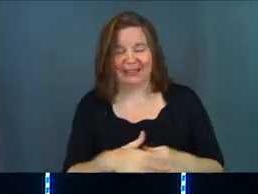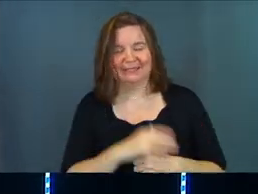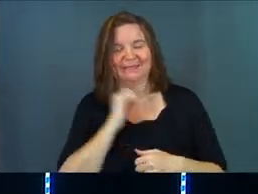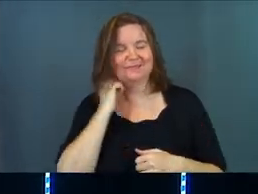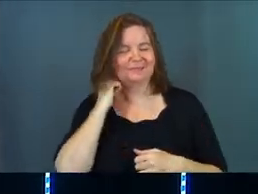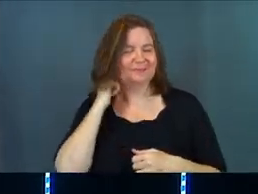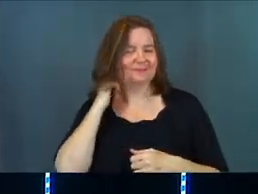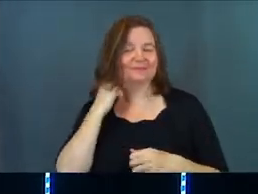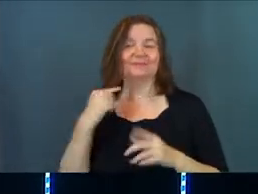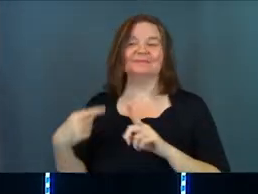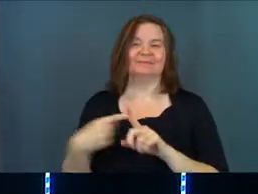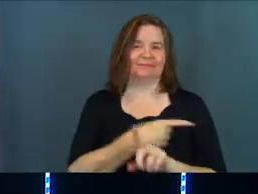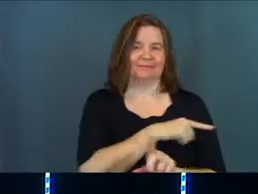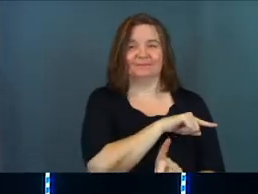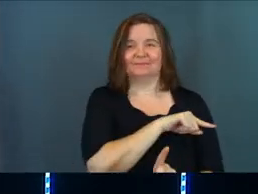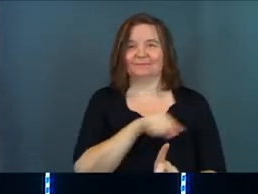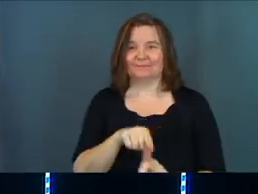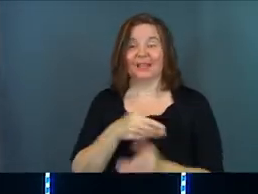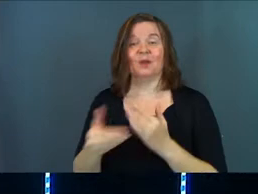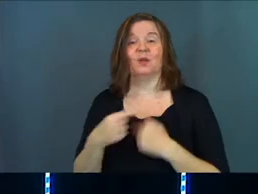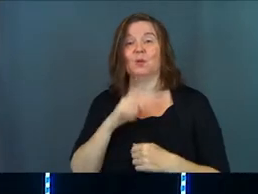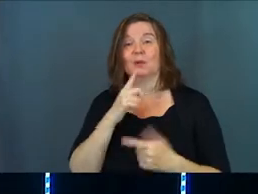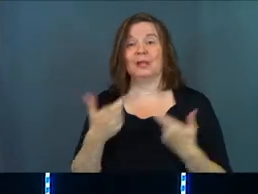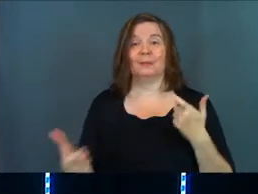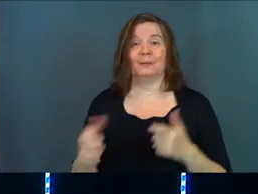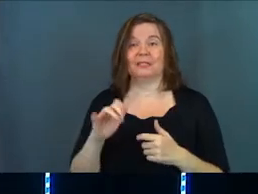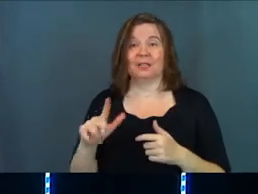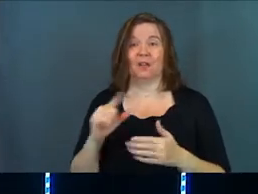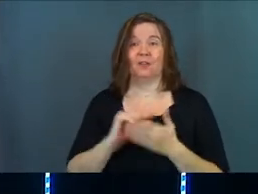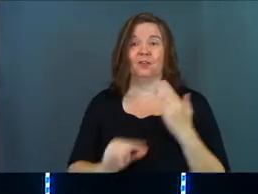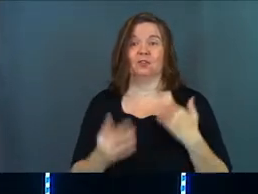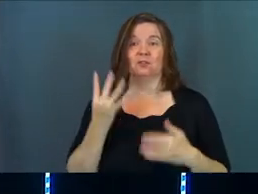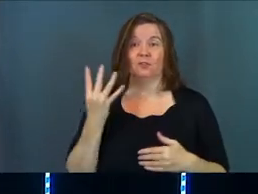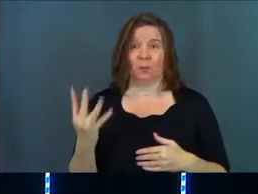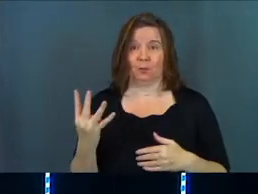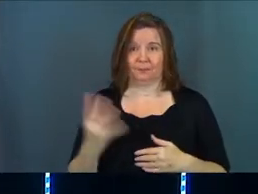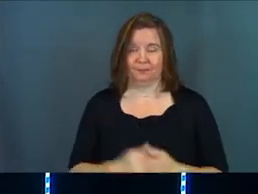that. So anyway, this would have been a really big deal. Verse four.